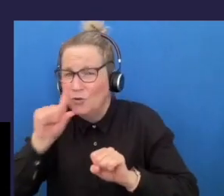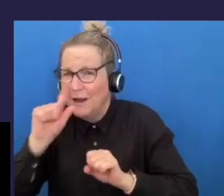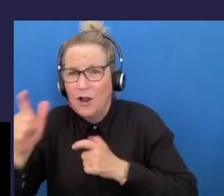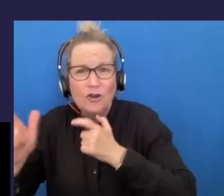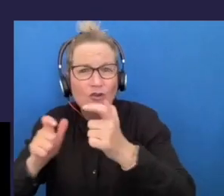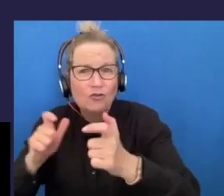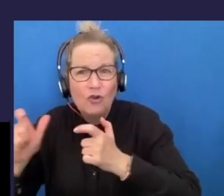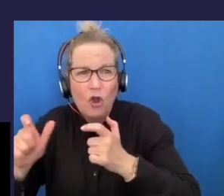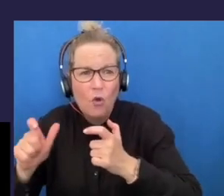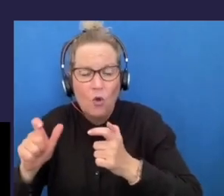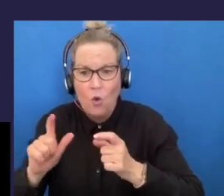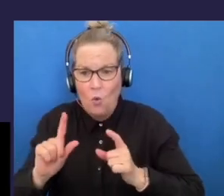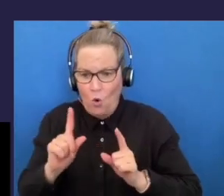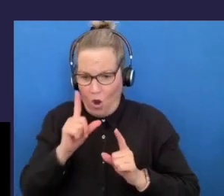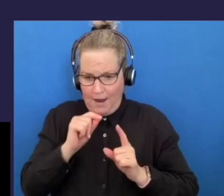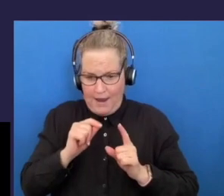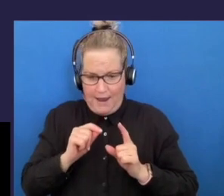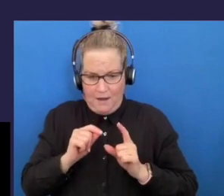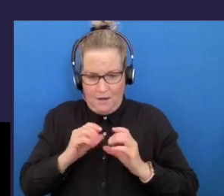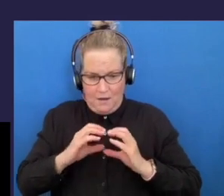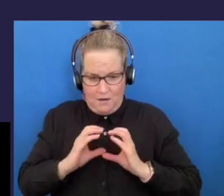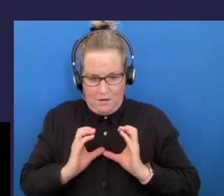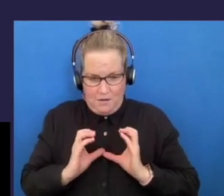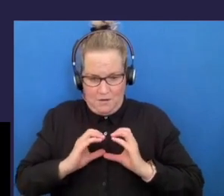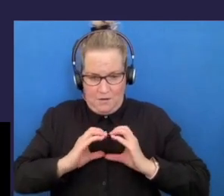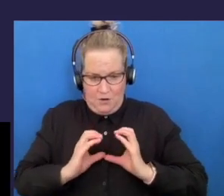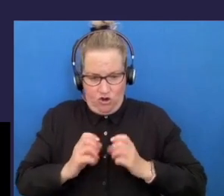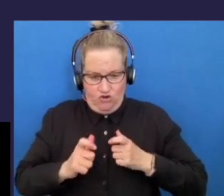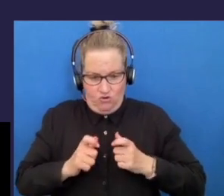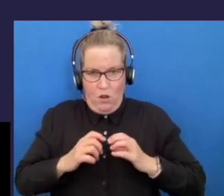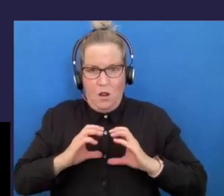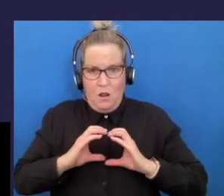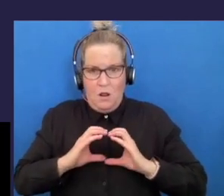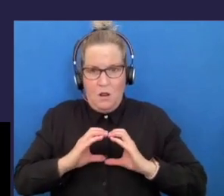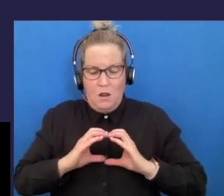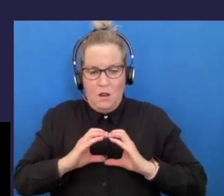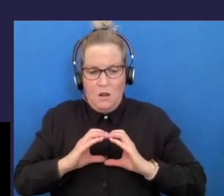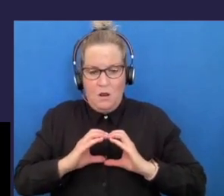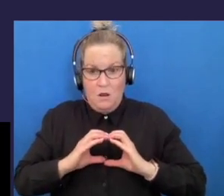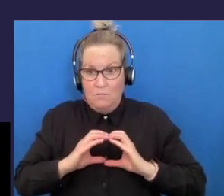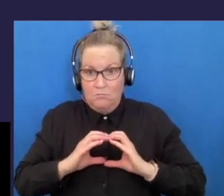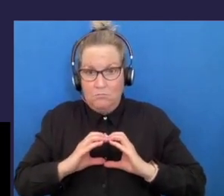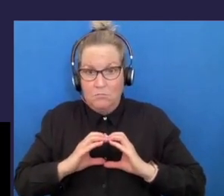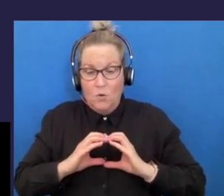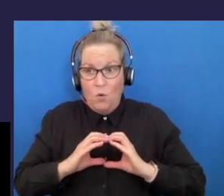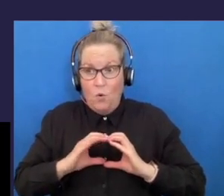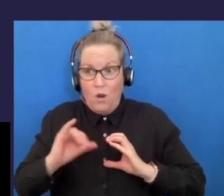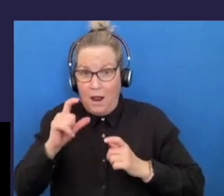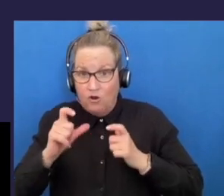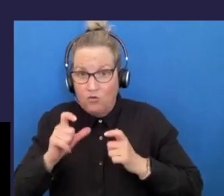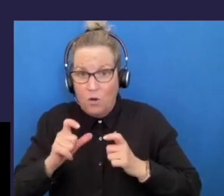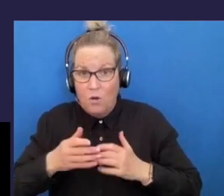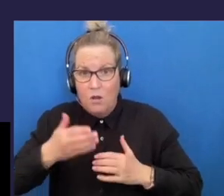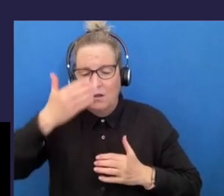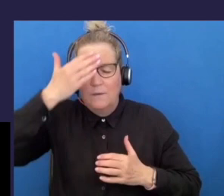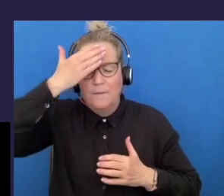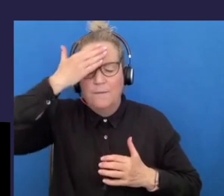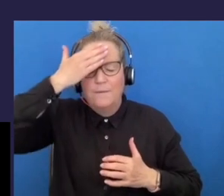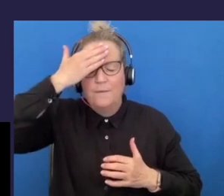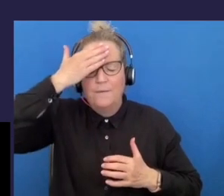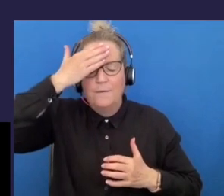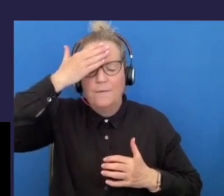in your control then put it down otherwise welcome to stress that's what bird and fish is all about all